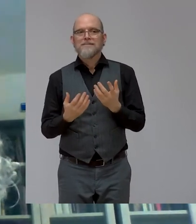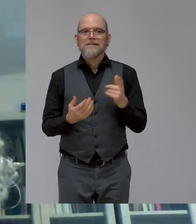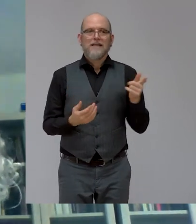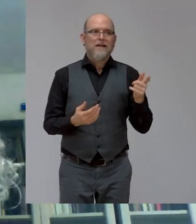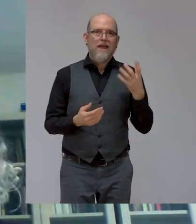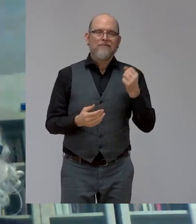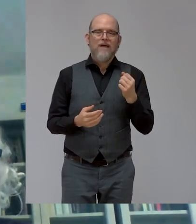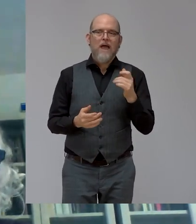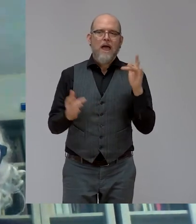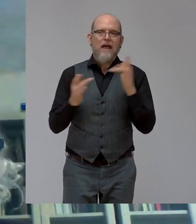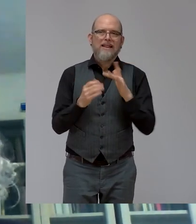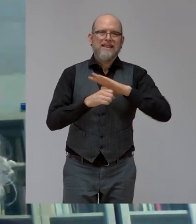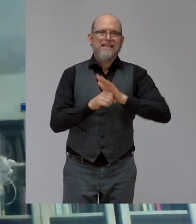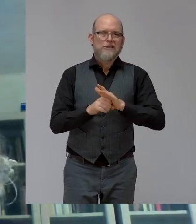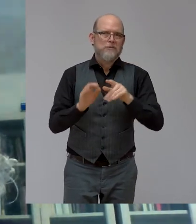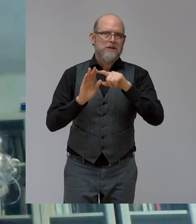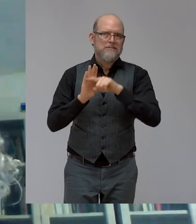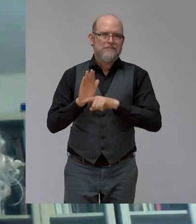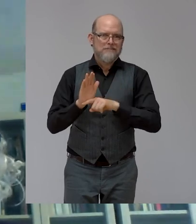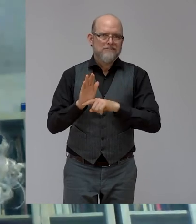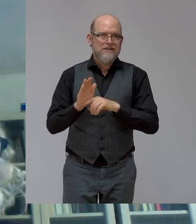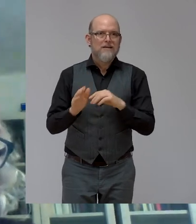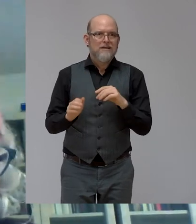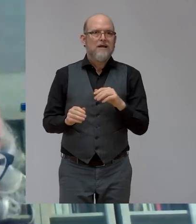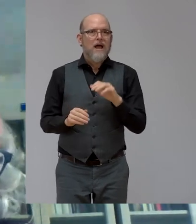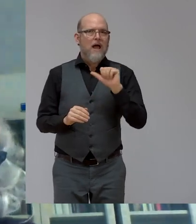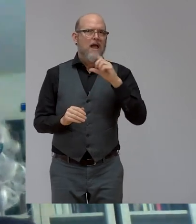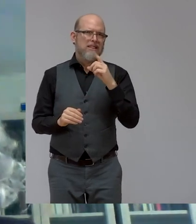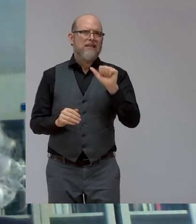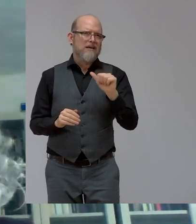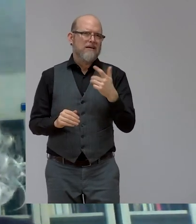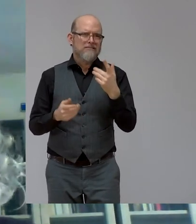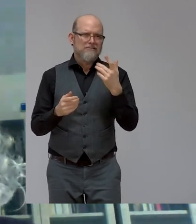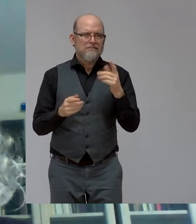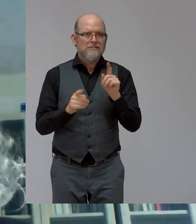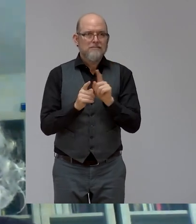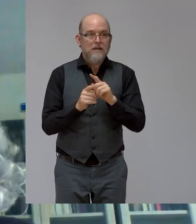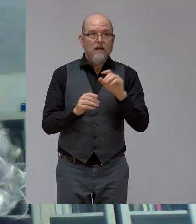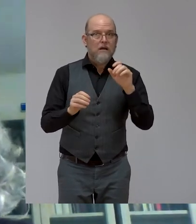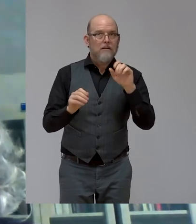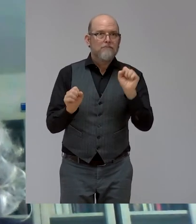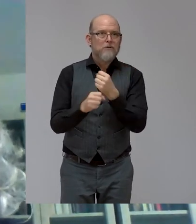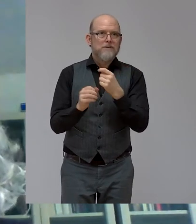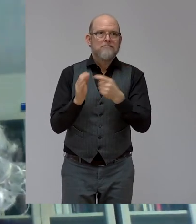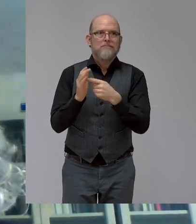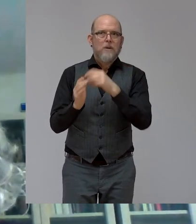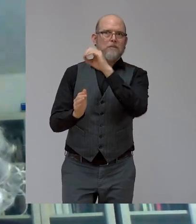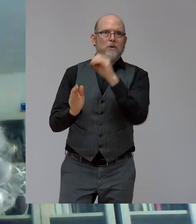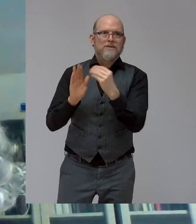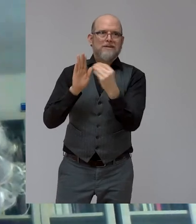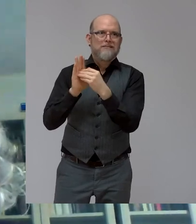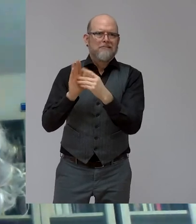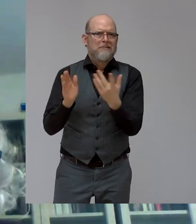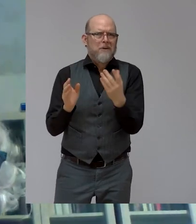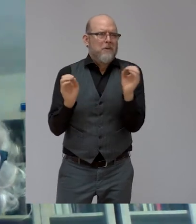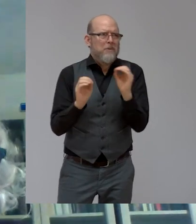quota obligation, in many contexts, you are not allowed even to ask from a